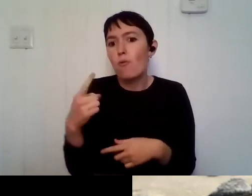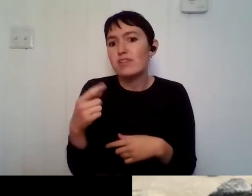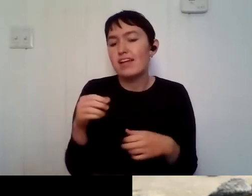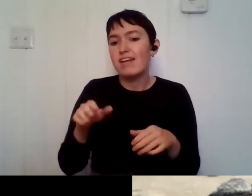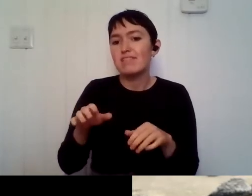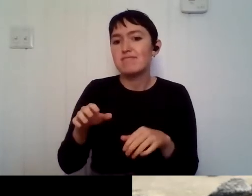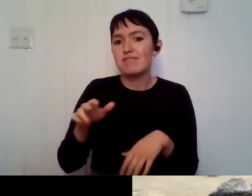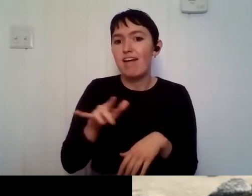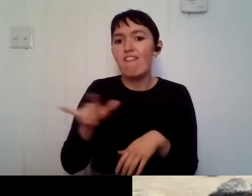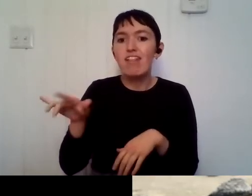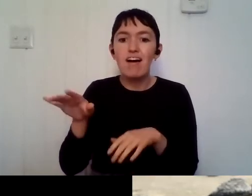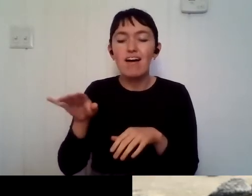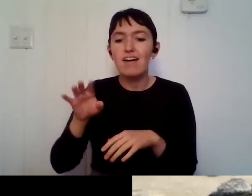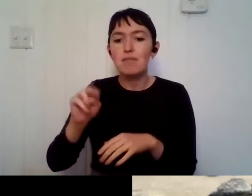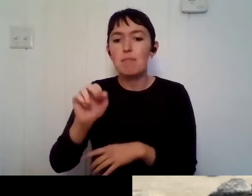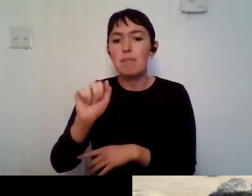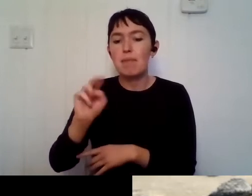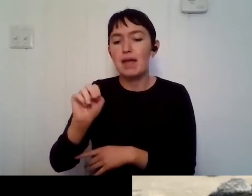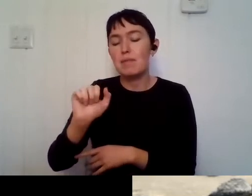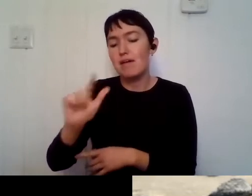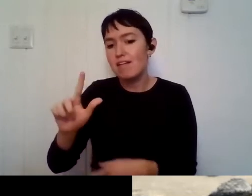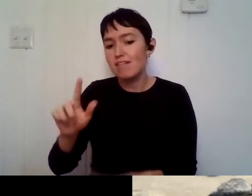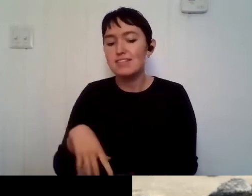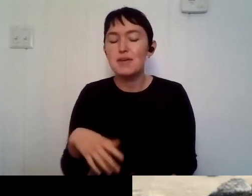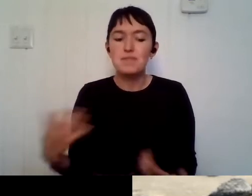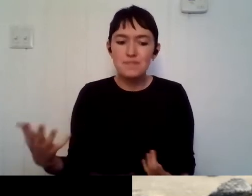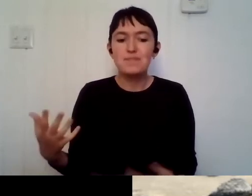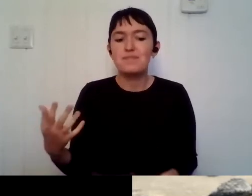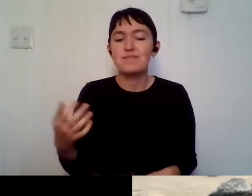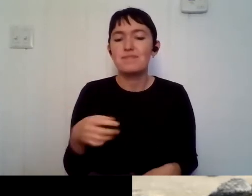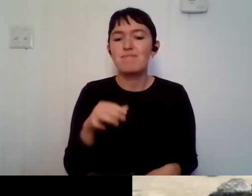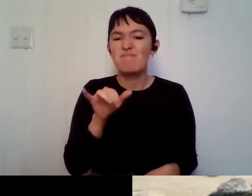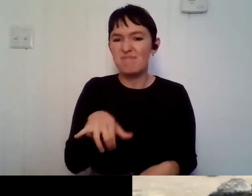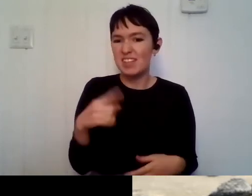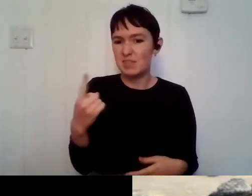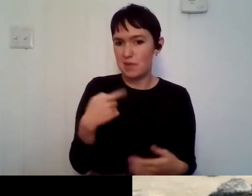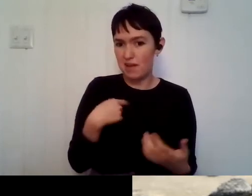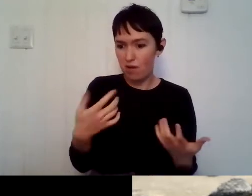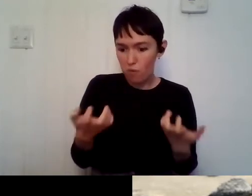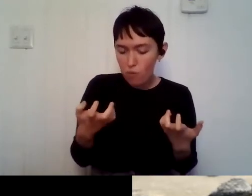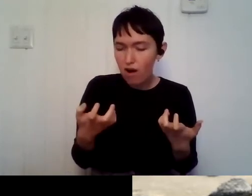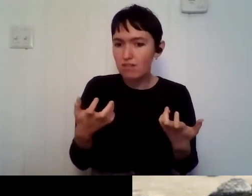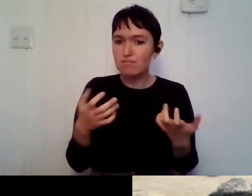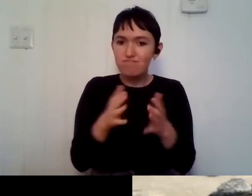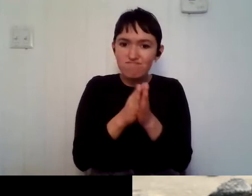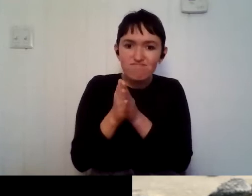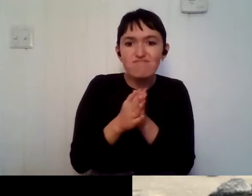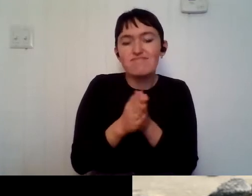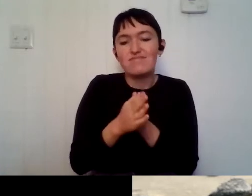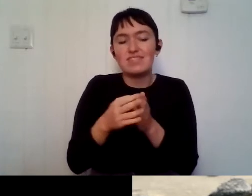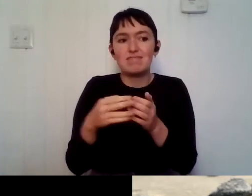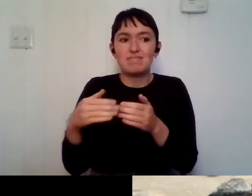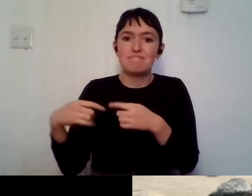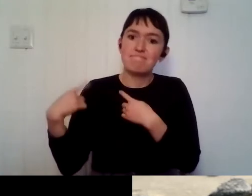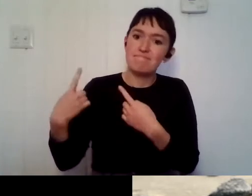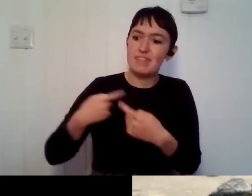so, uh, it's definitely something that I have wanted to do for my whole life as a kid. And I get to live